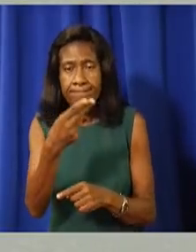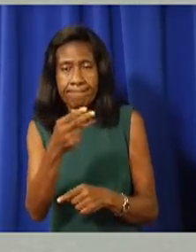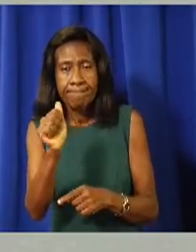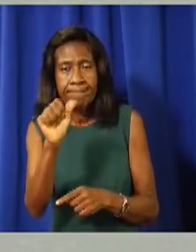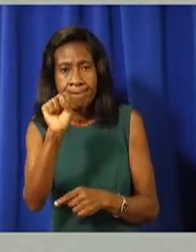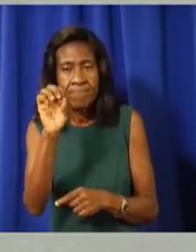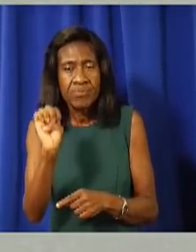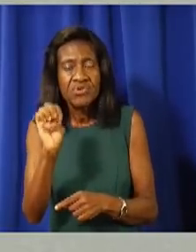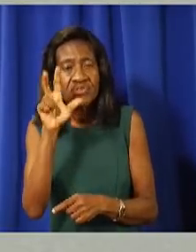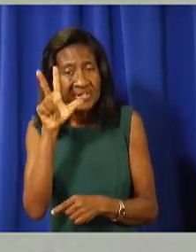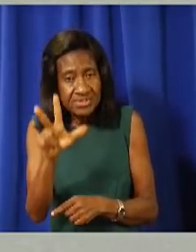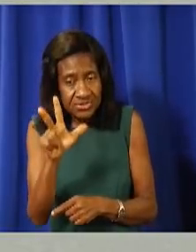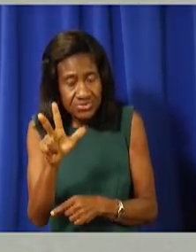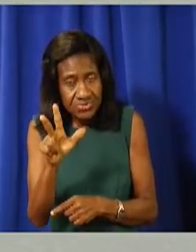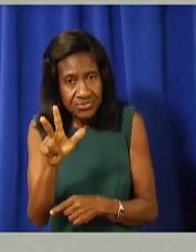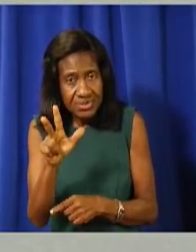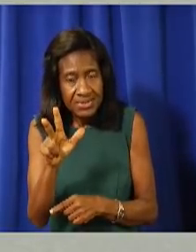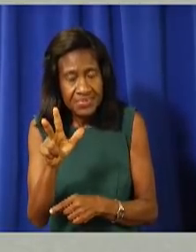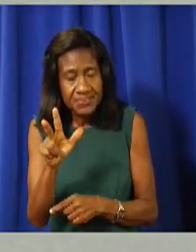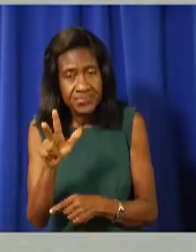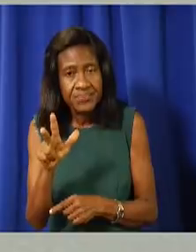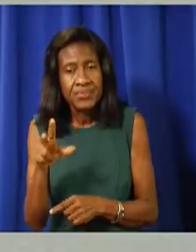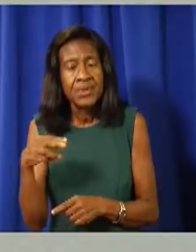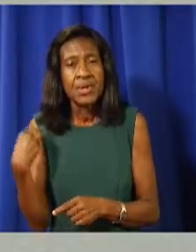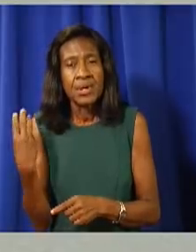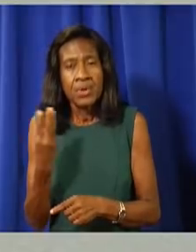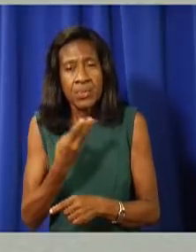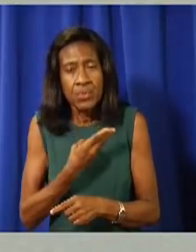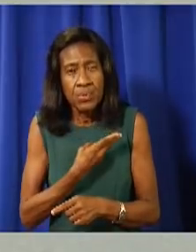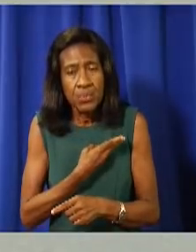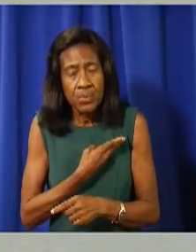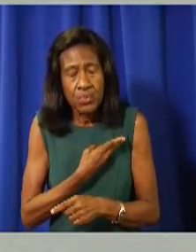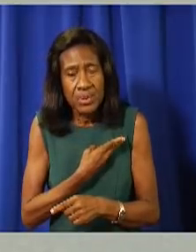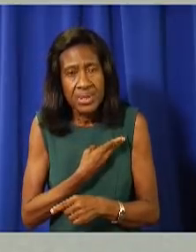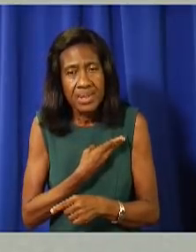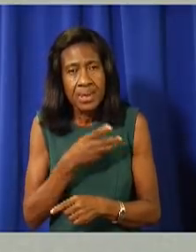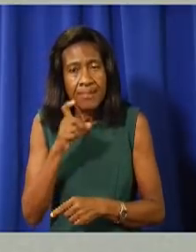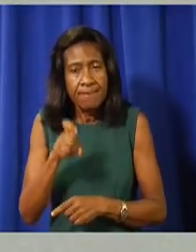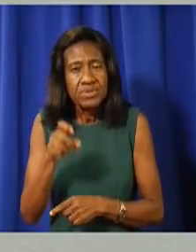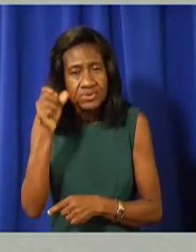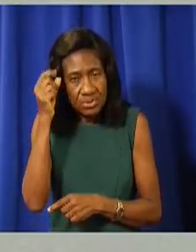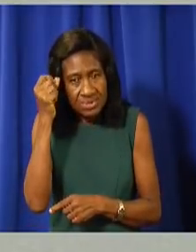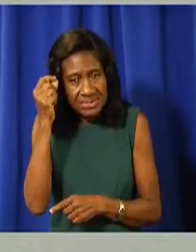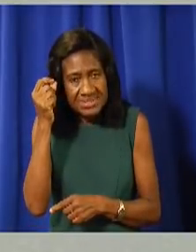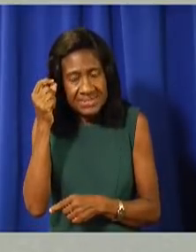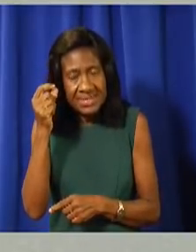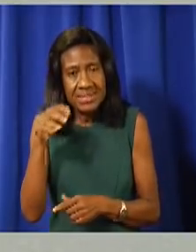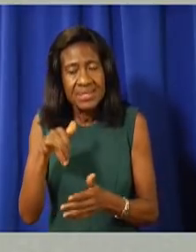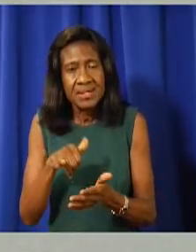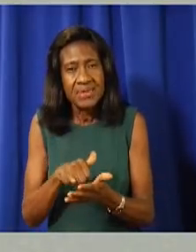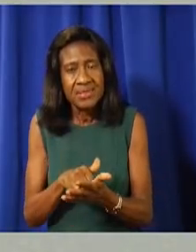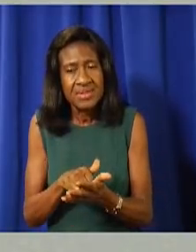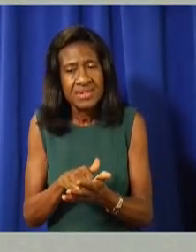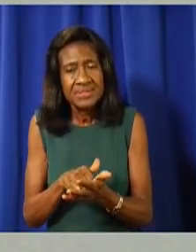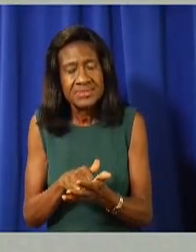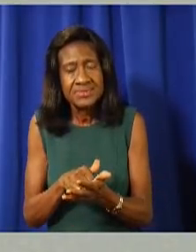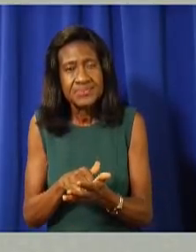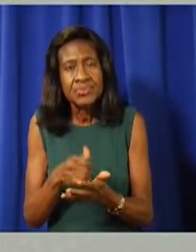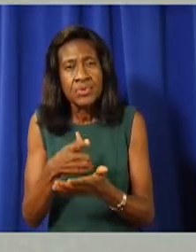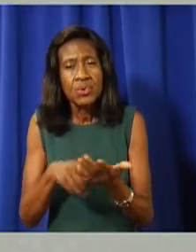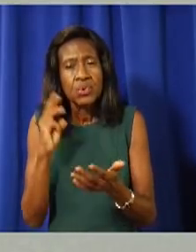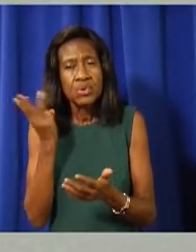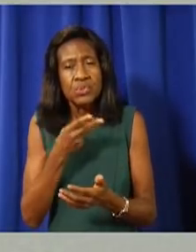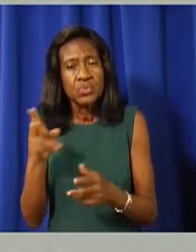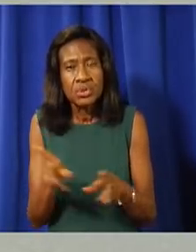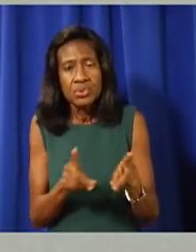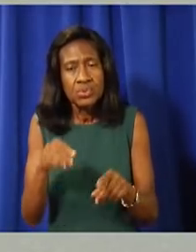Our measured and calculated approach to transitioning between phases has served us well in the past, and we